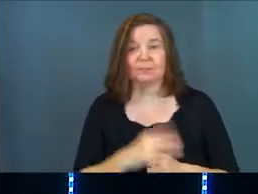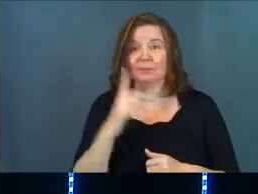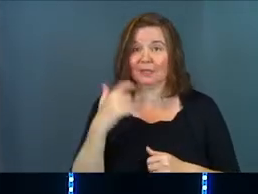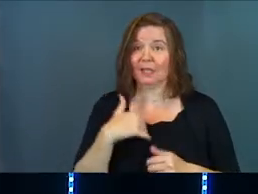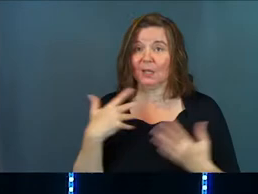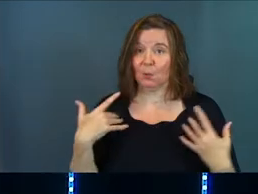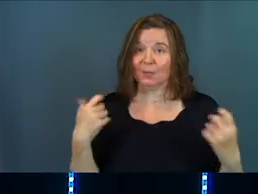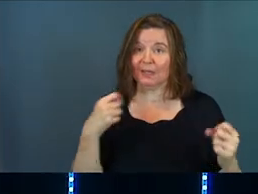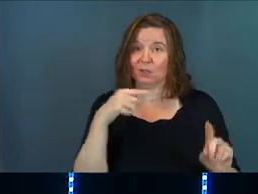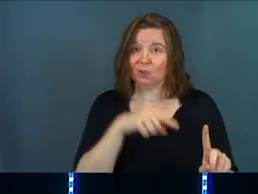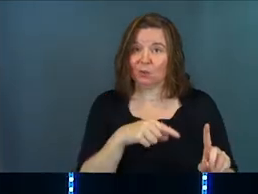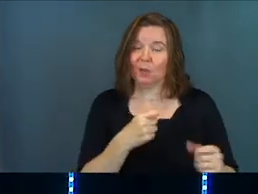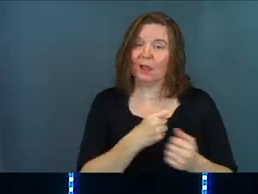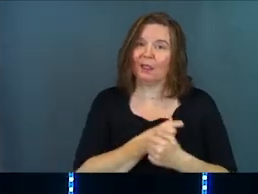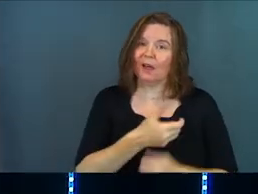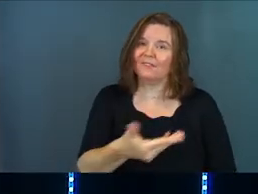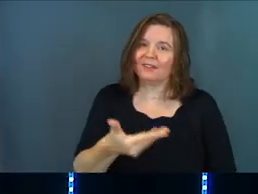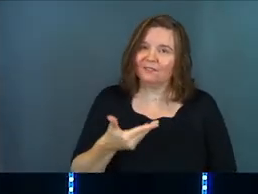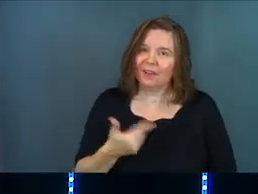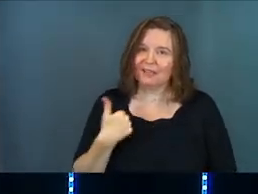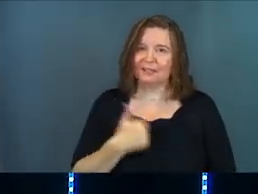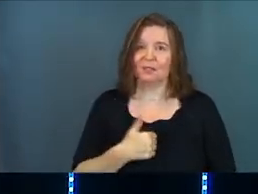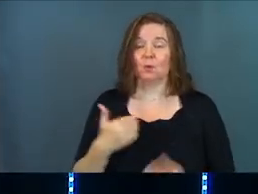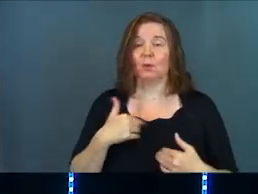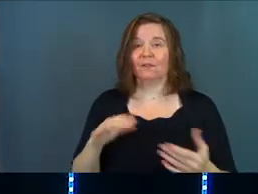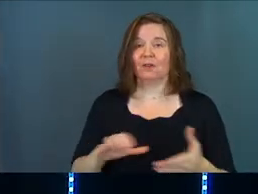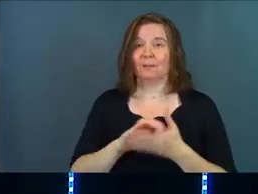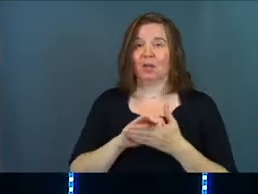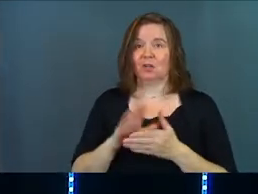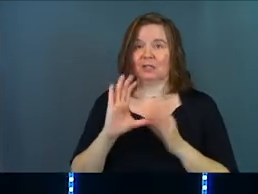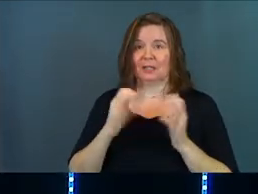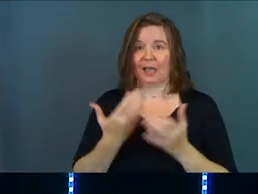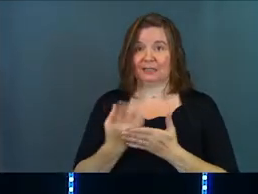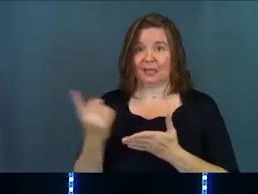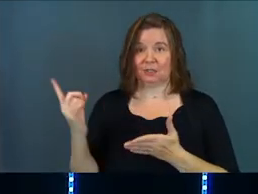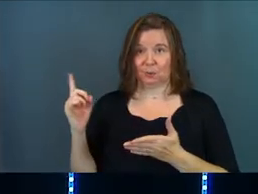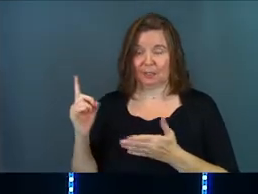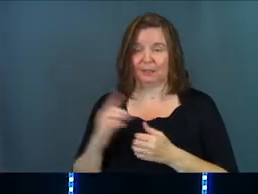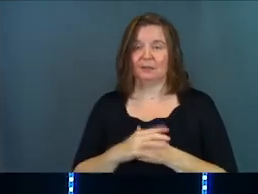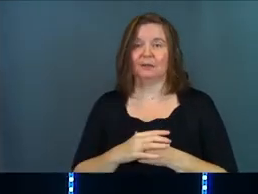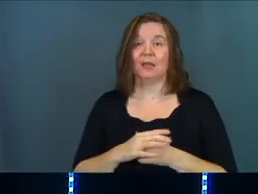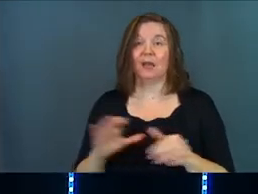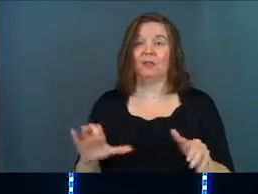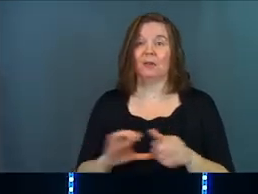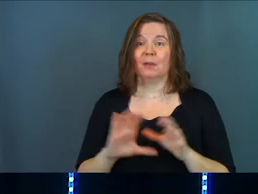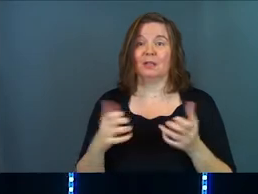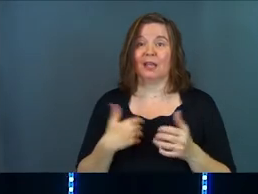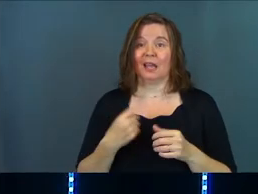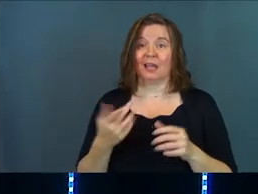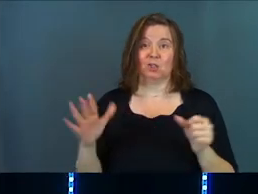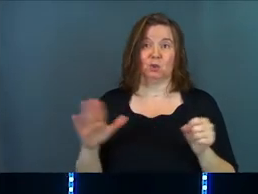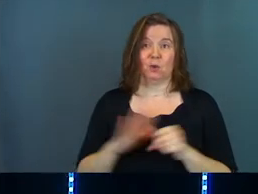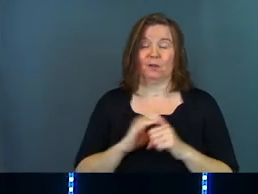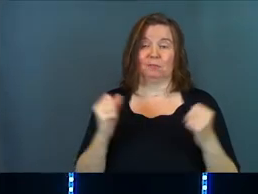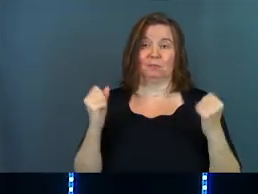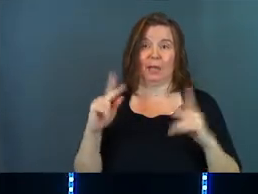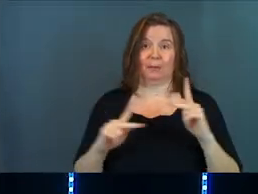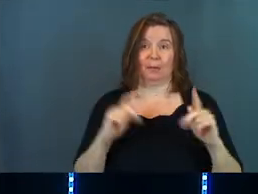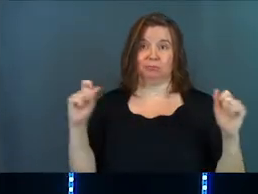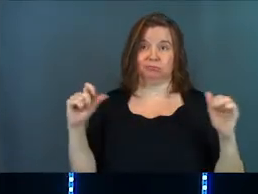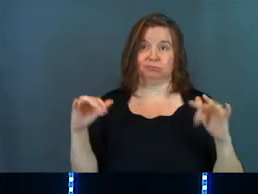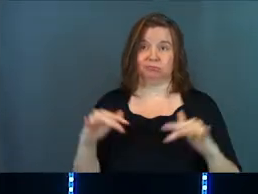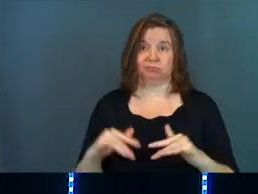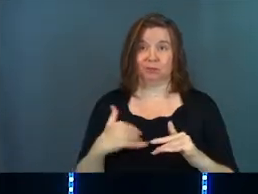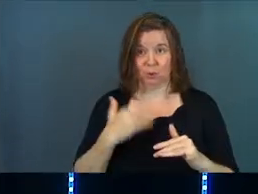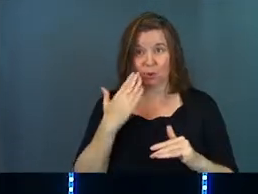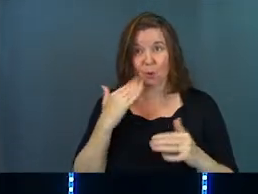Because it's going to heal you. Love invites us in. We had a marriage class last week and the marriage class got too full. There's way too many people